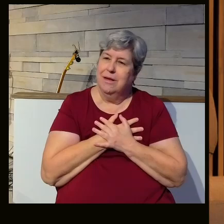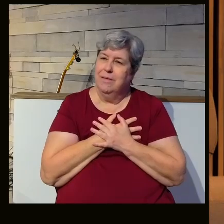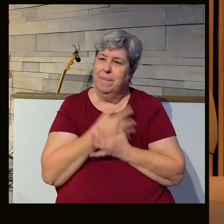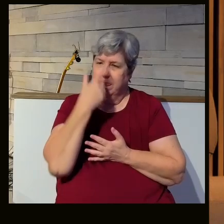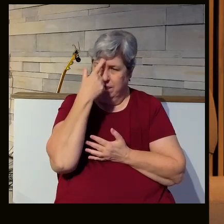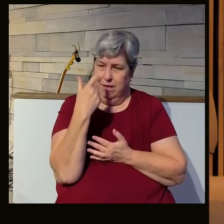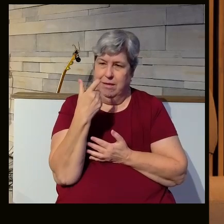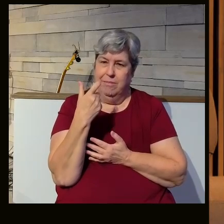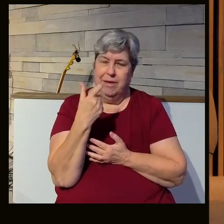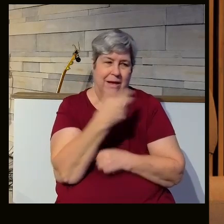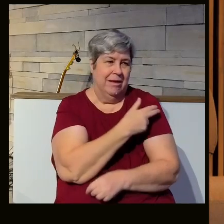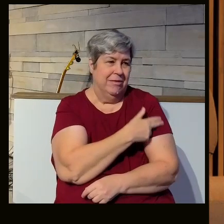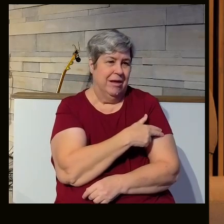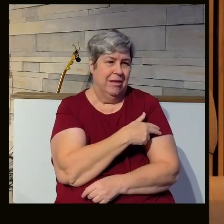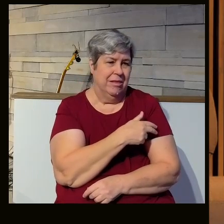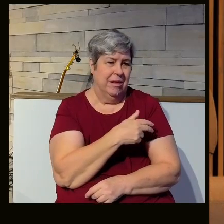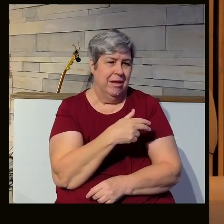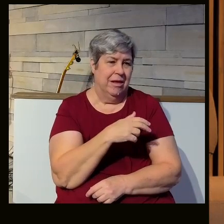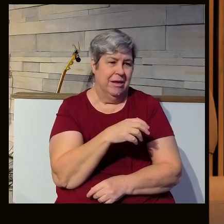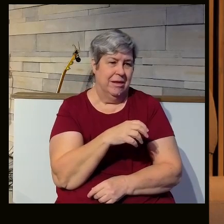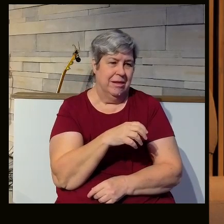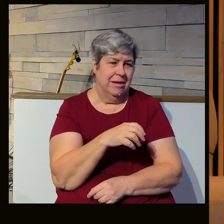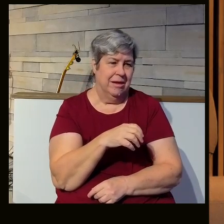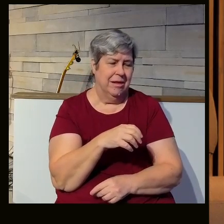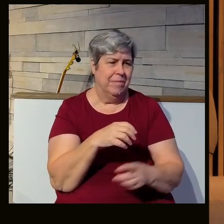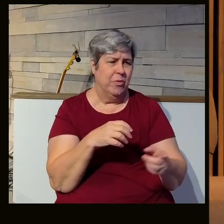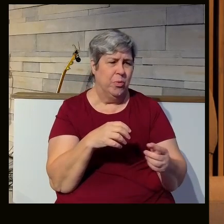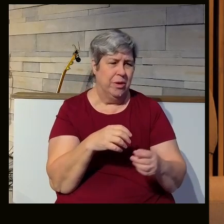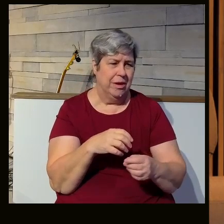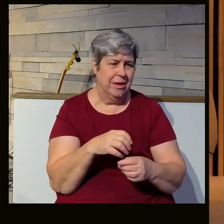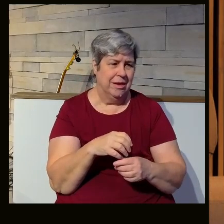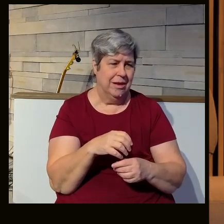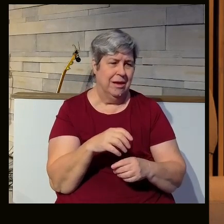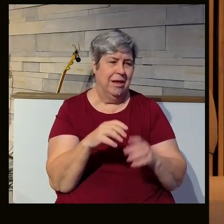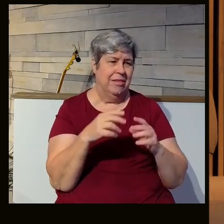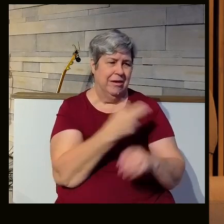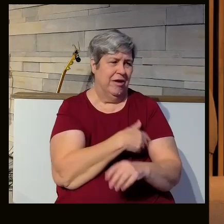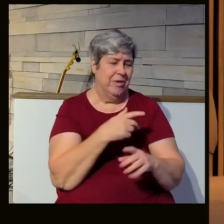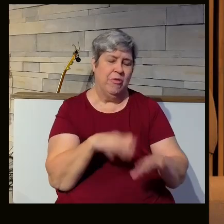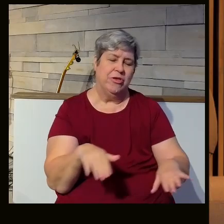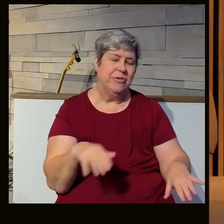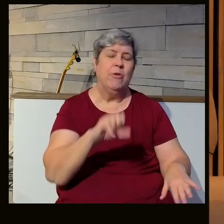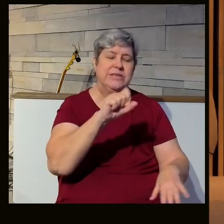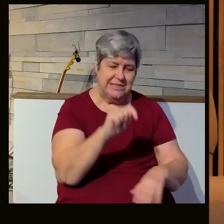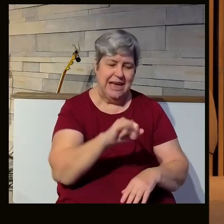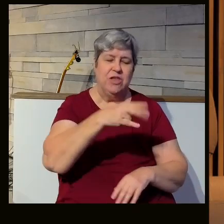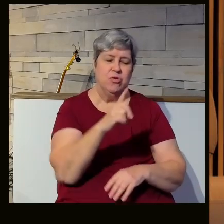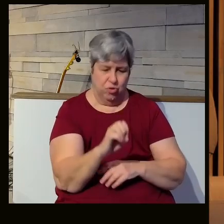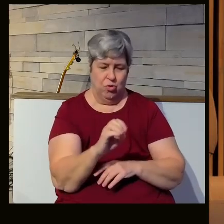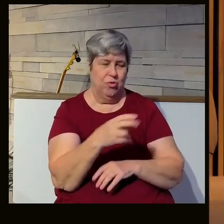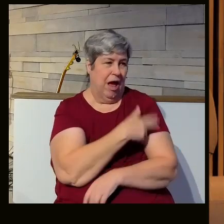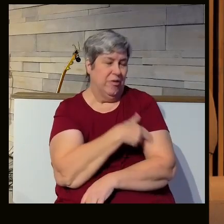Hospital, haven't you? I mean, their commercials are everywhere right now. And the children are so cute, you want them to have a chance at life. Many of us are on the